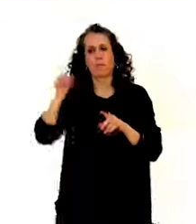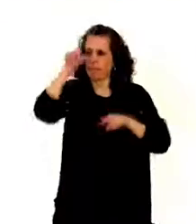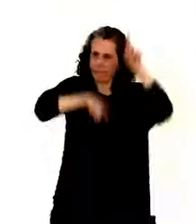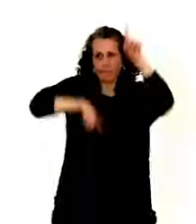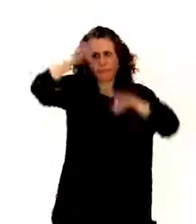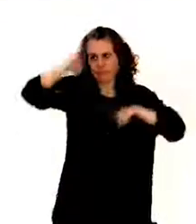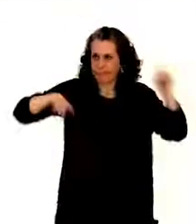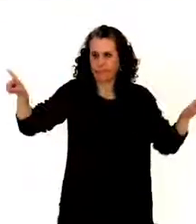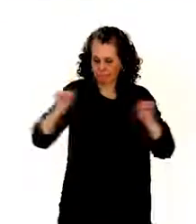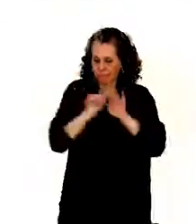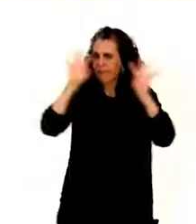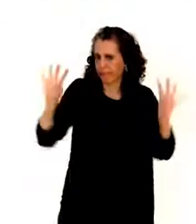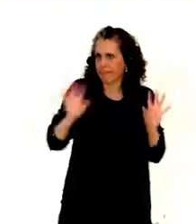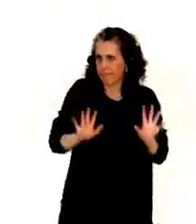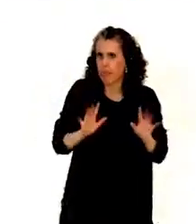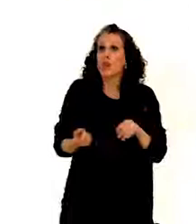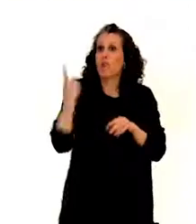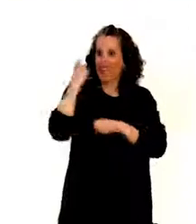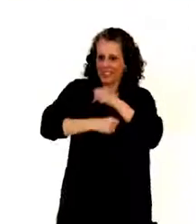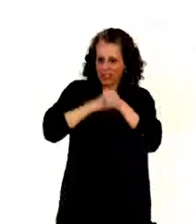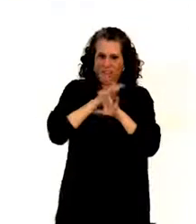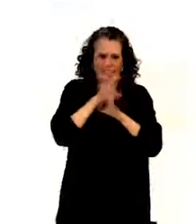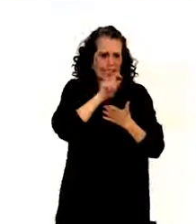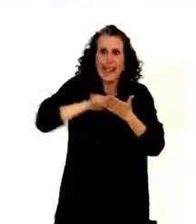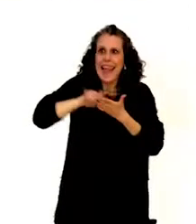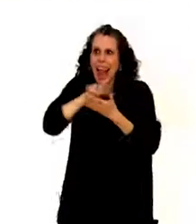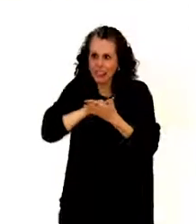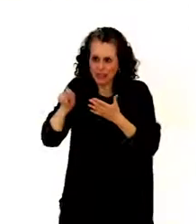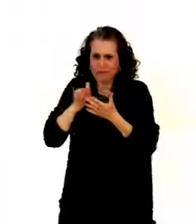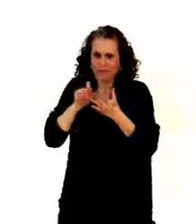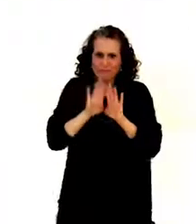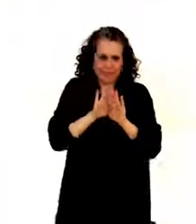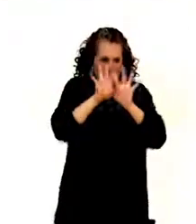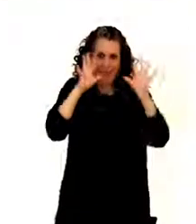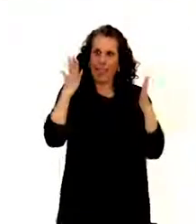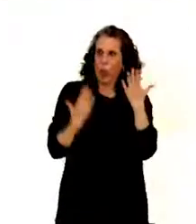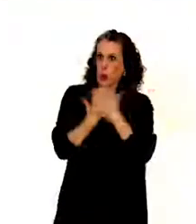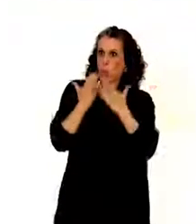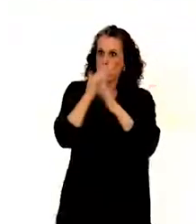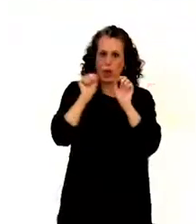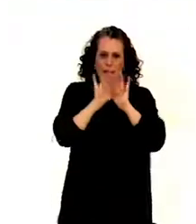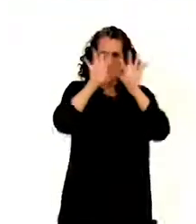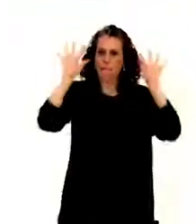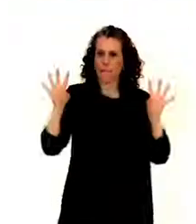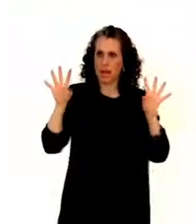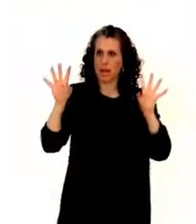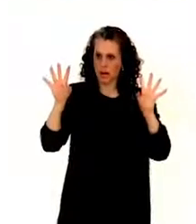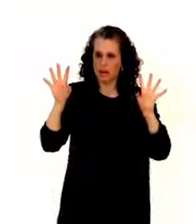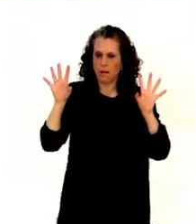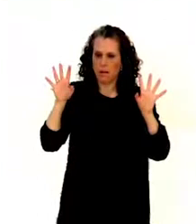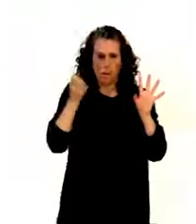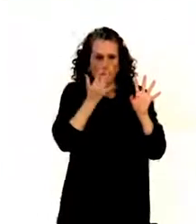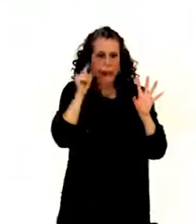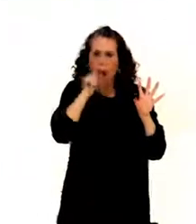elections for the committee, and now we have a new committee with a number of newly